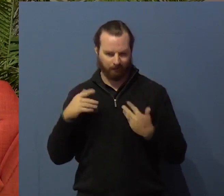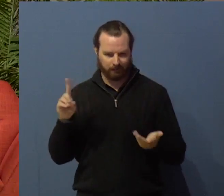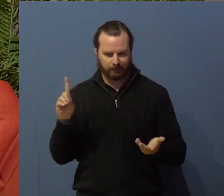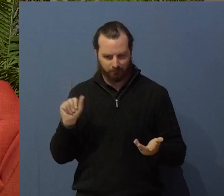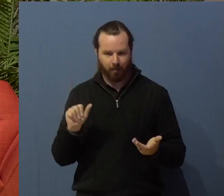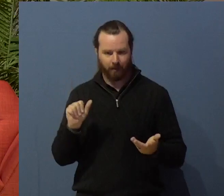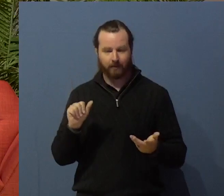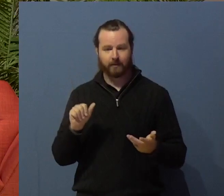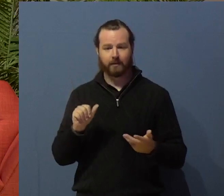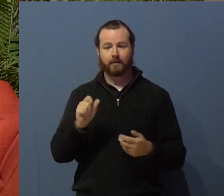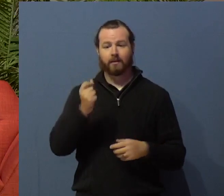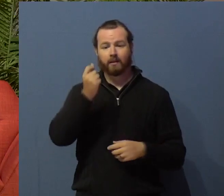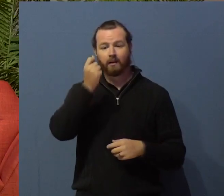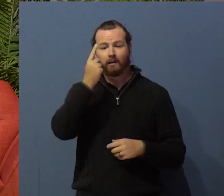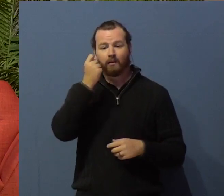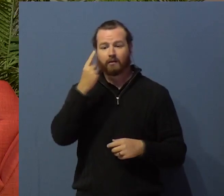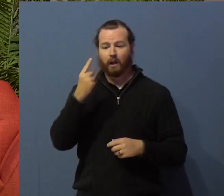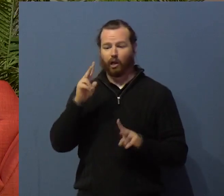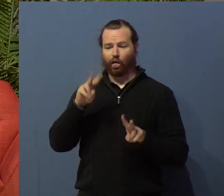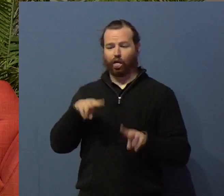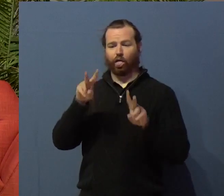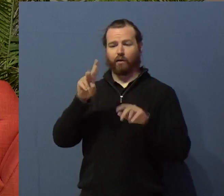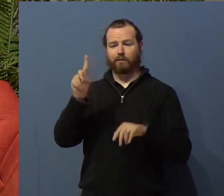It's almost hardwired into our DNA.